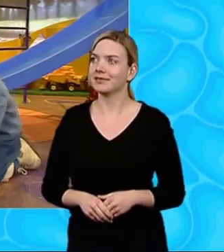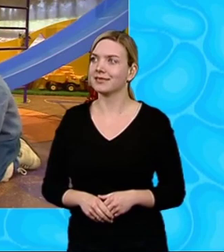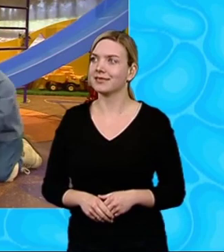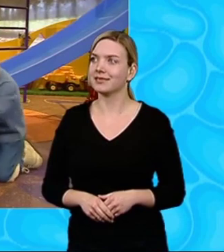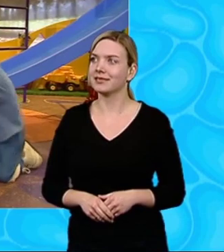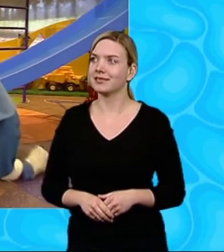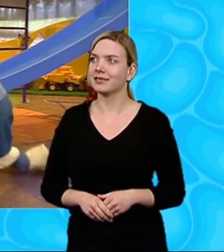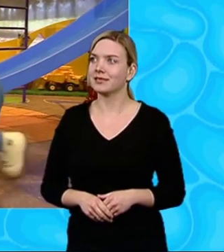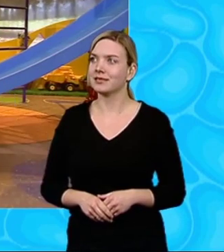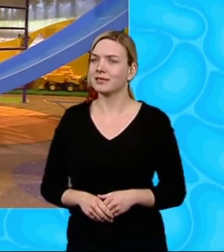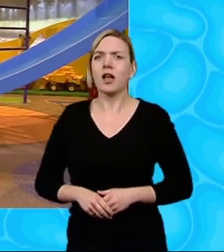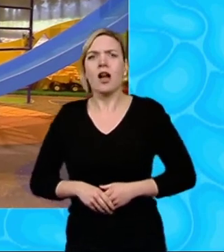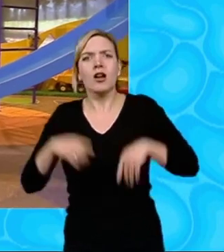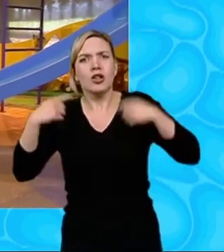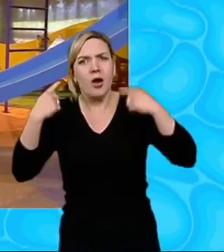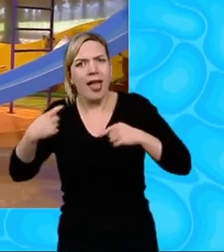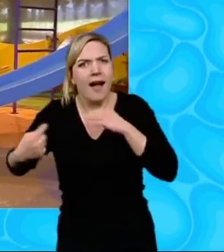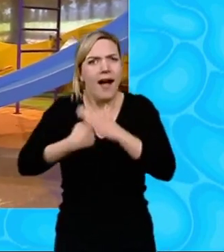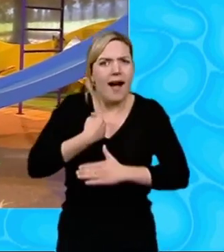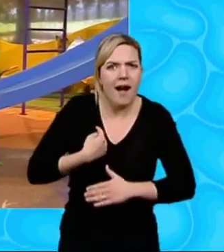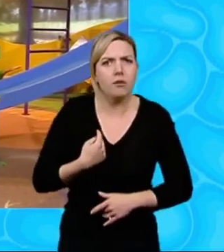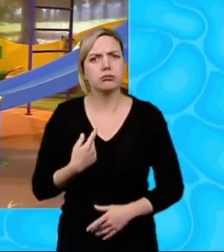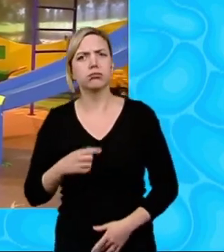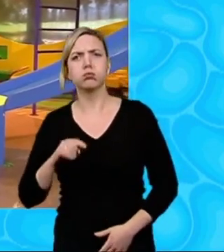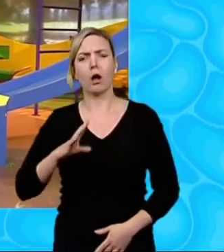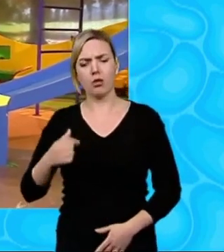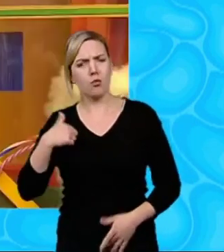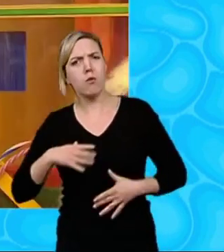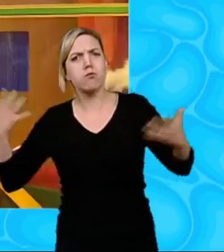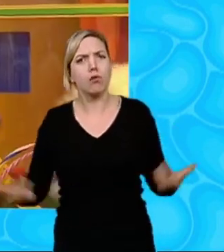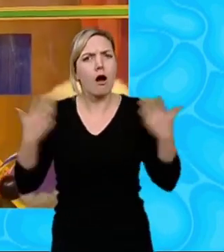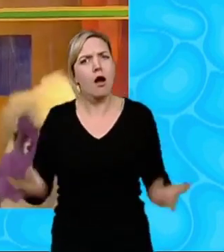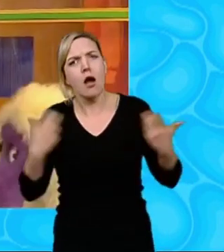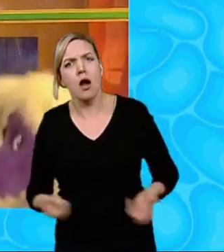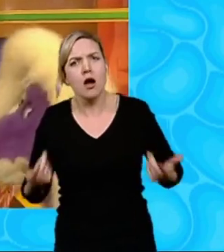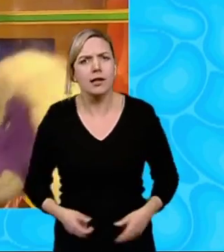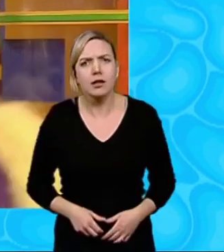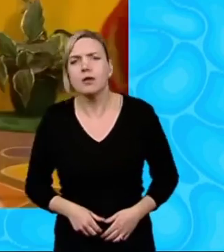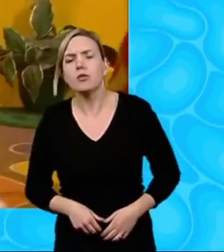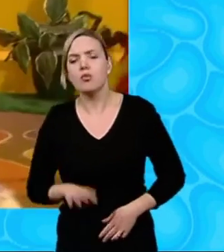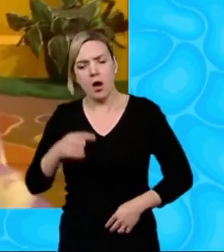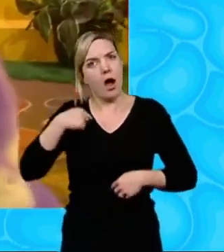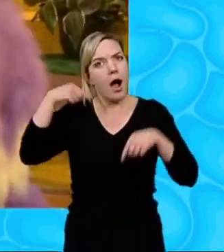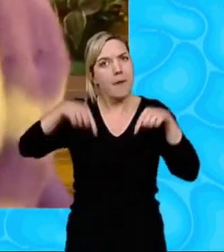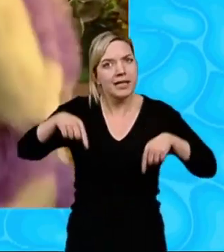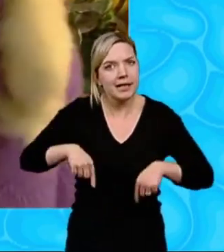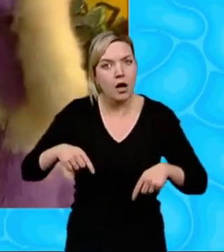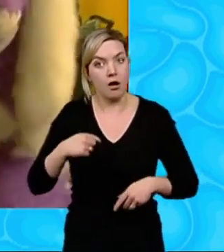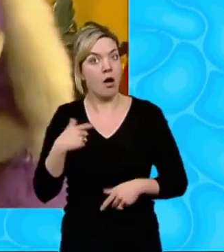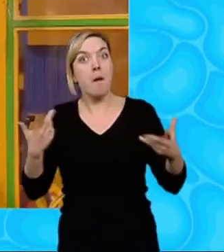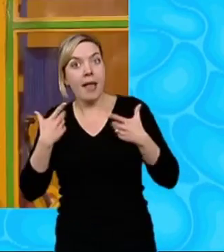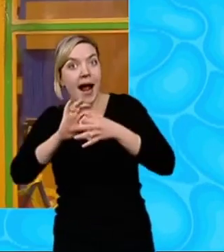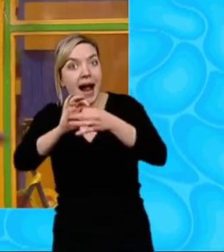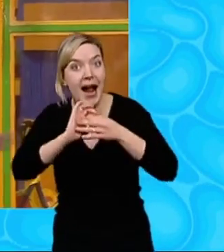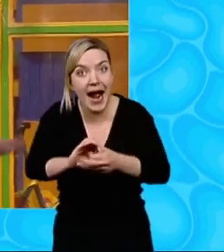No, you can't come out here, Doodles Hey, why not? Oh, we want to play Yeah, but I'm out here Oh, well, we'll play with you then, my love